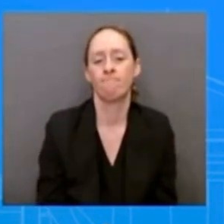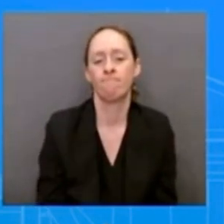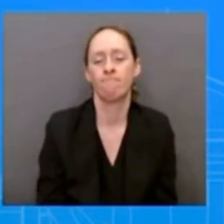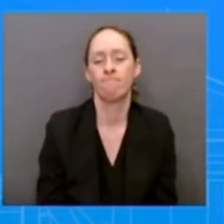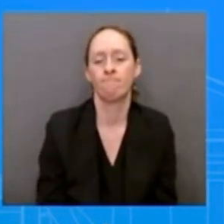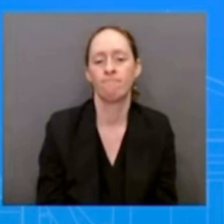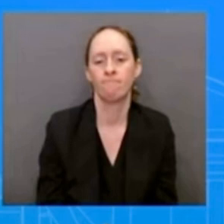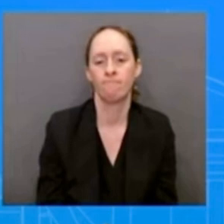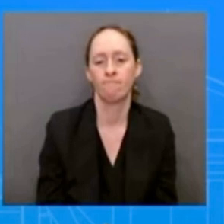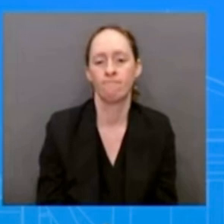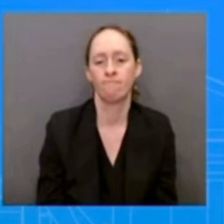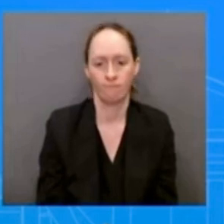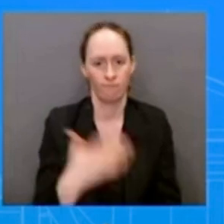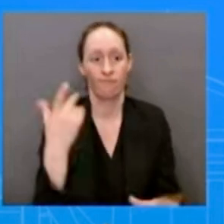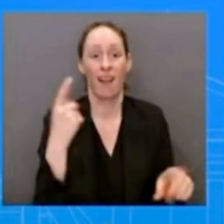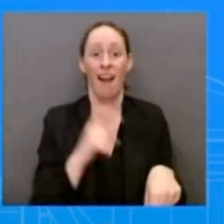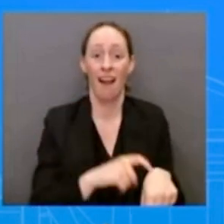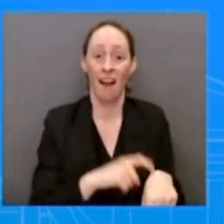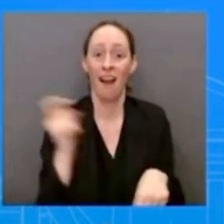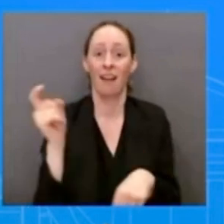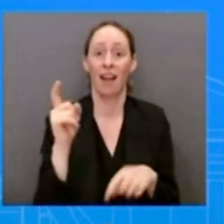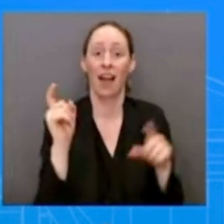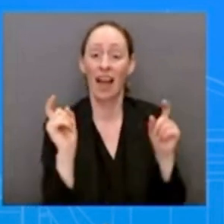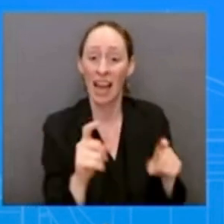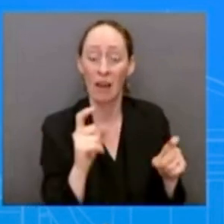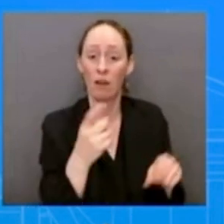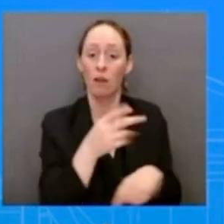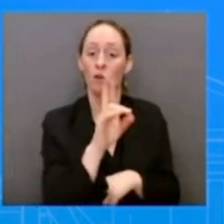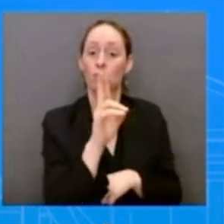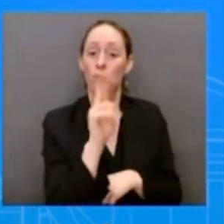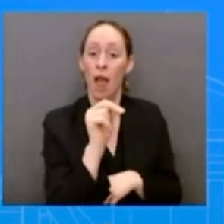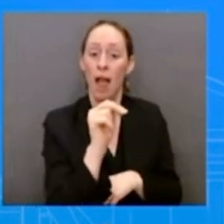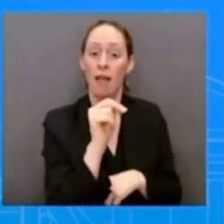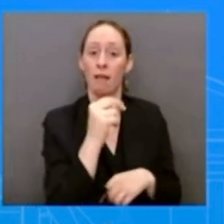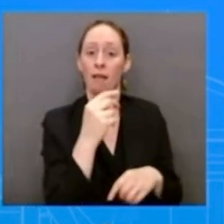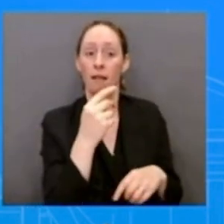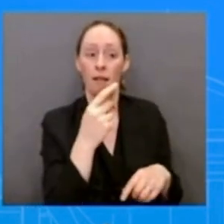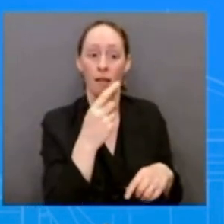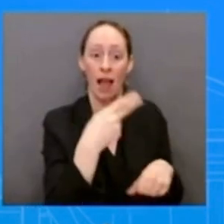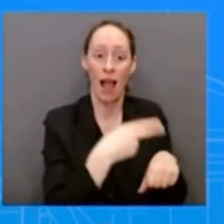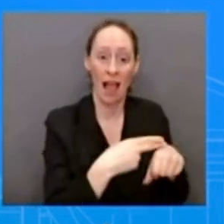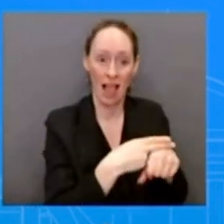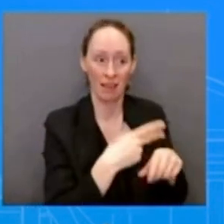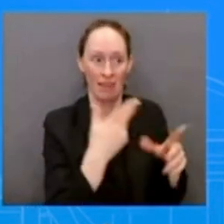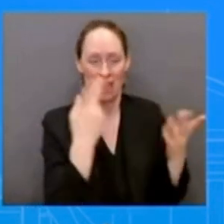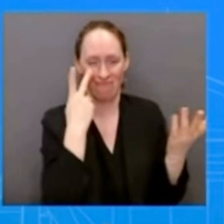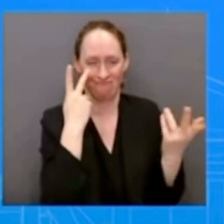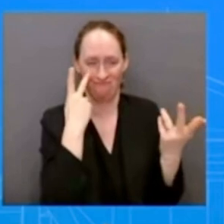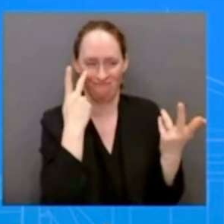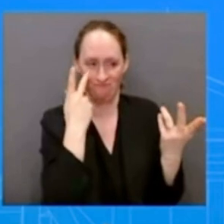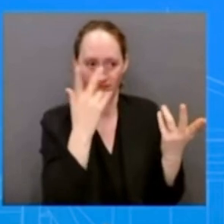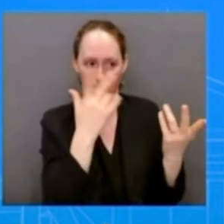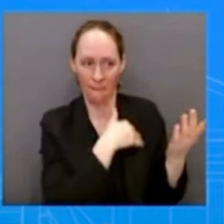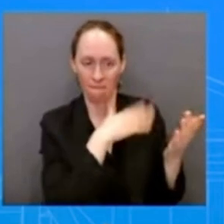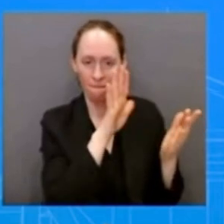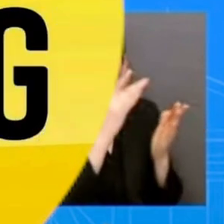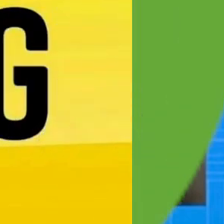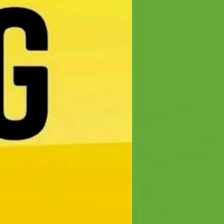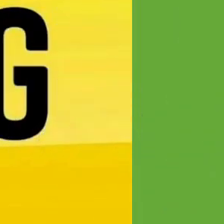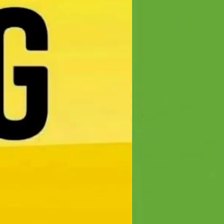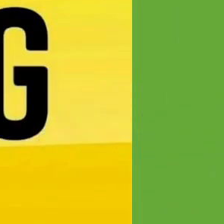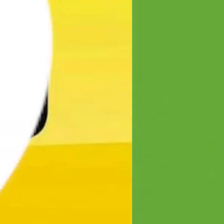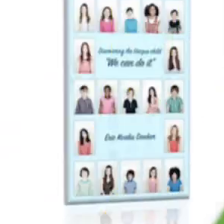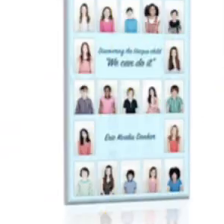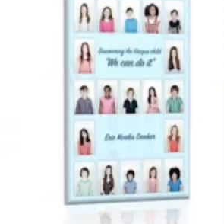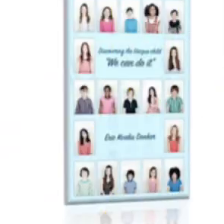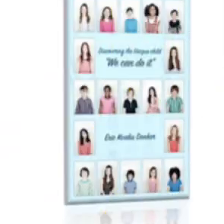we're at a point right now where we can answer that question definitively thank you i wanted to see if i could get your reaction to some news coming